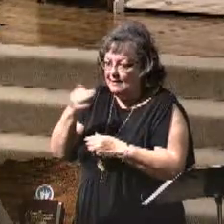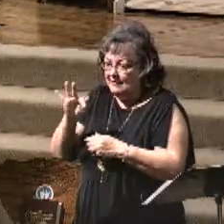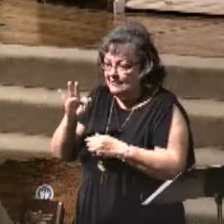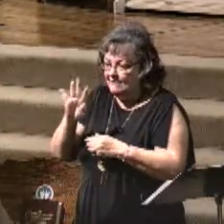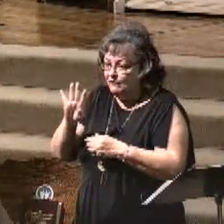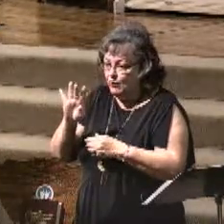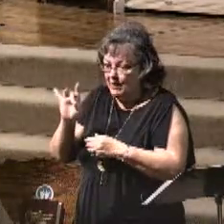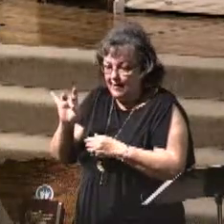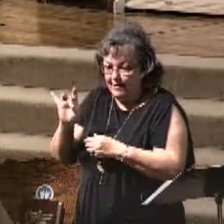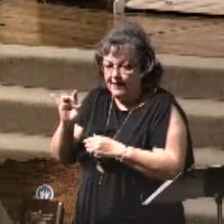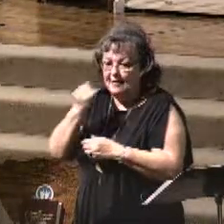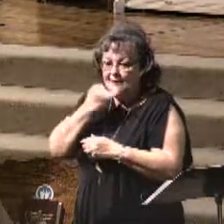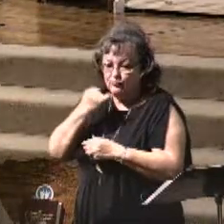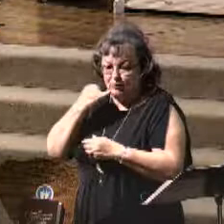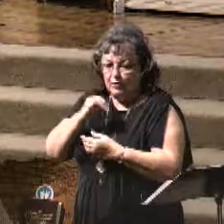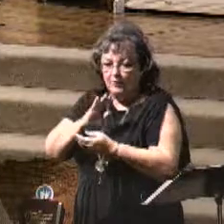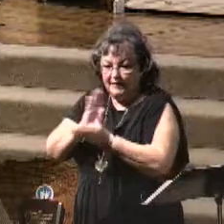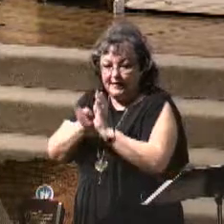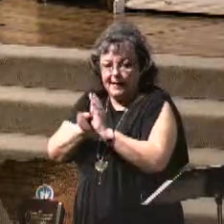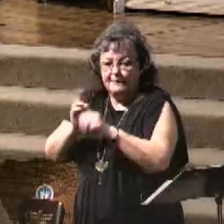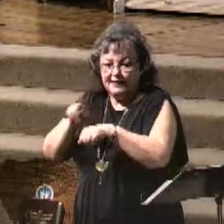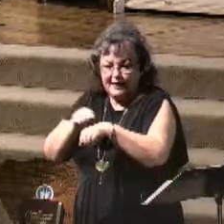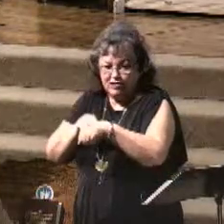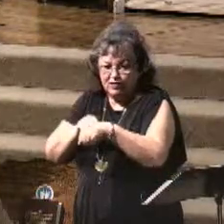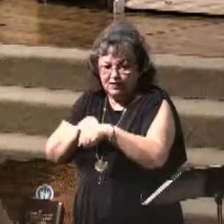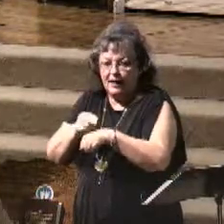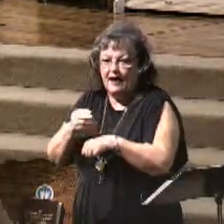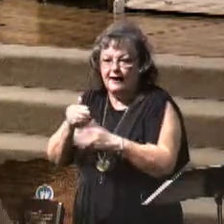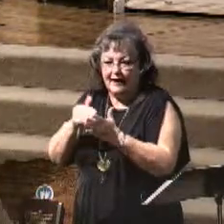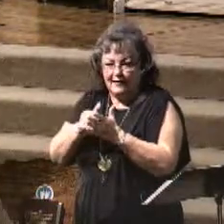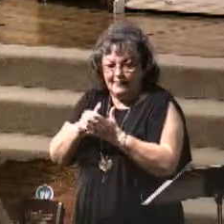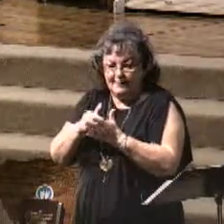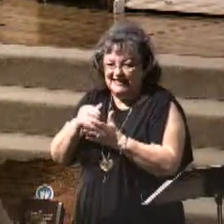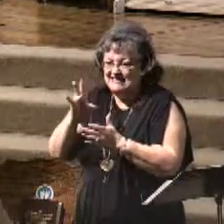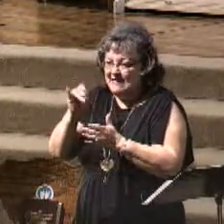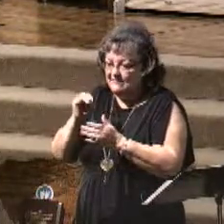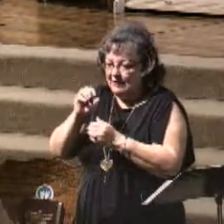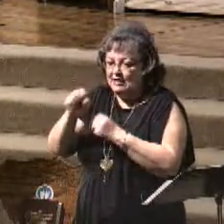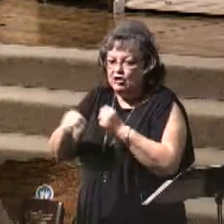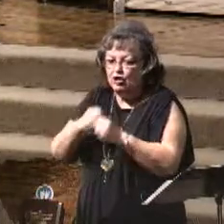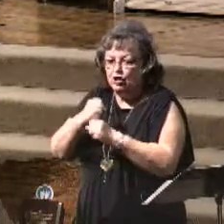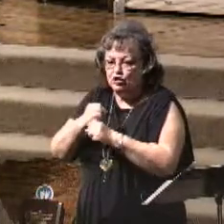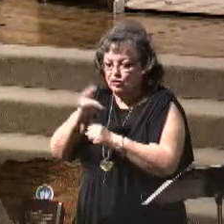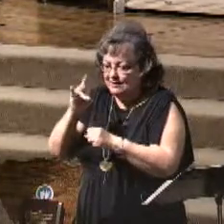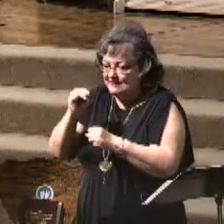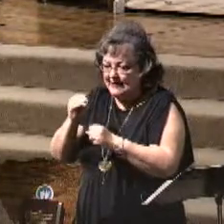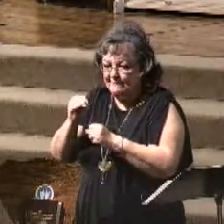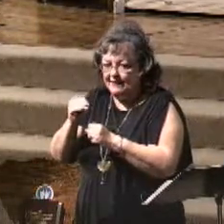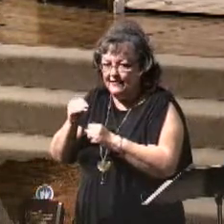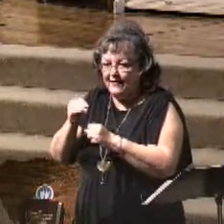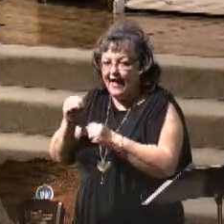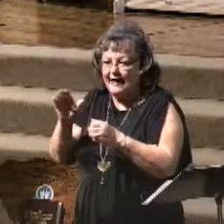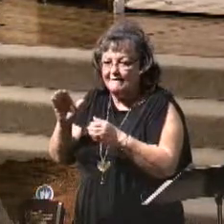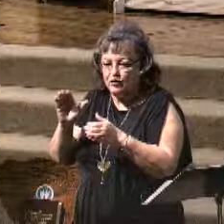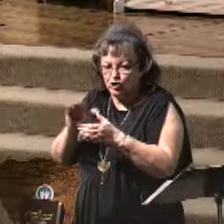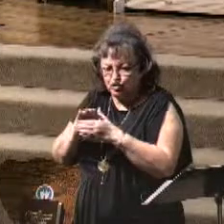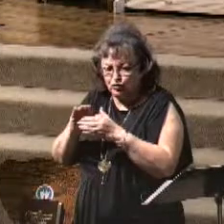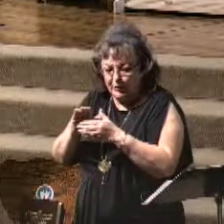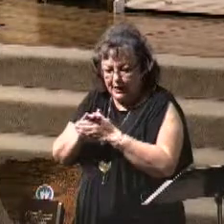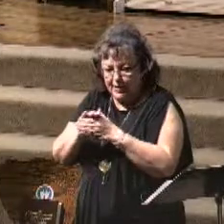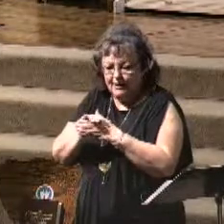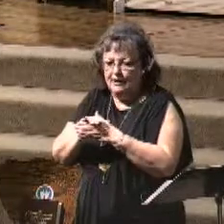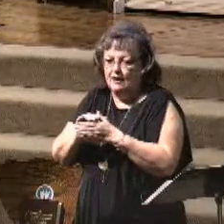in their land, in their land. Seventy years later, on the 70th anniversary, May 14th,